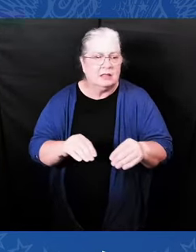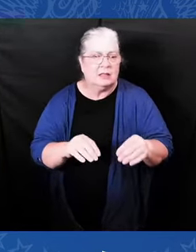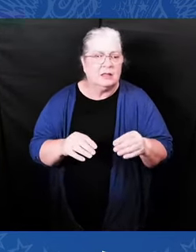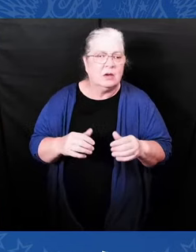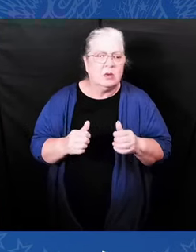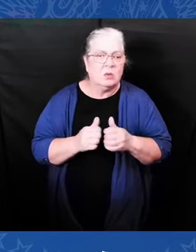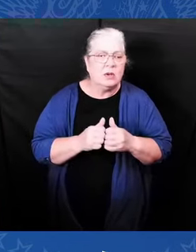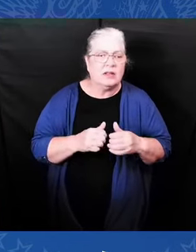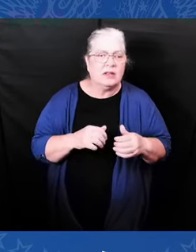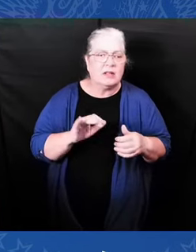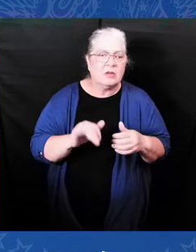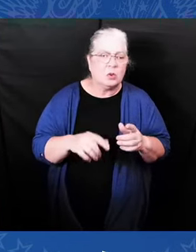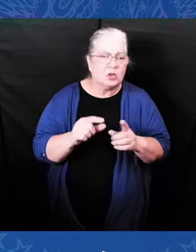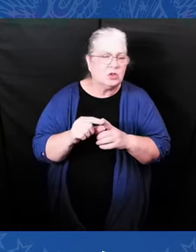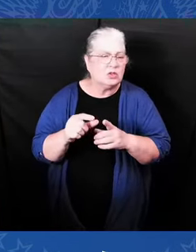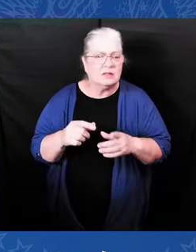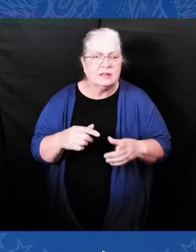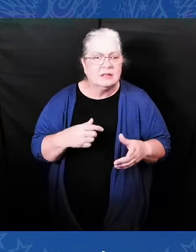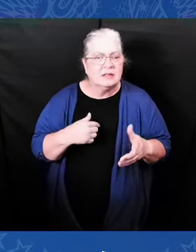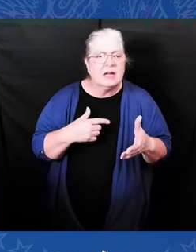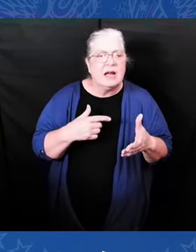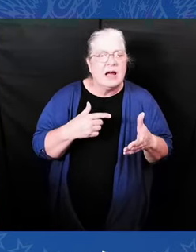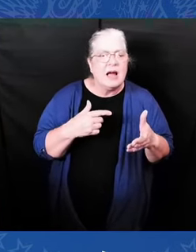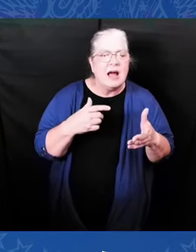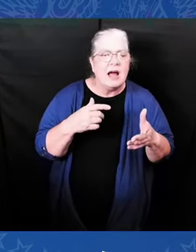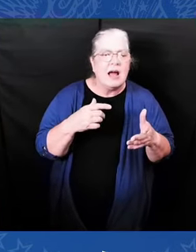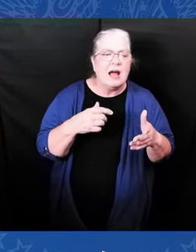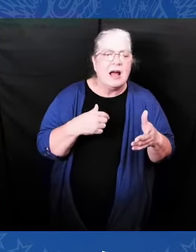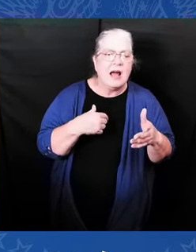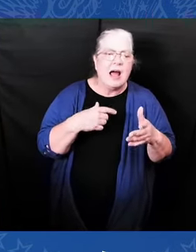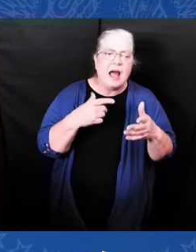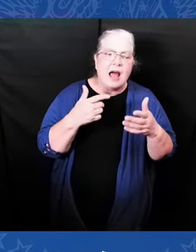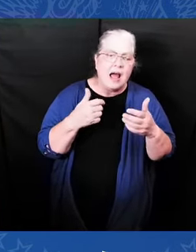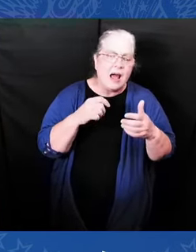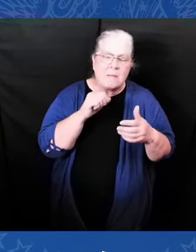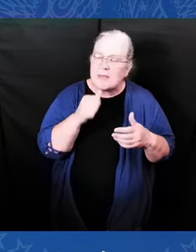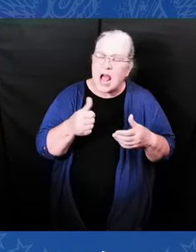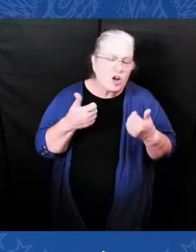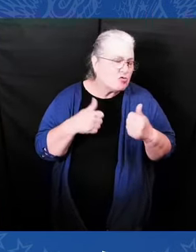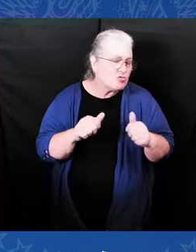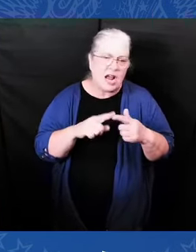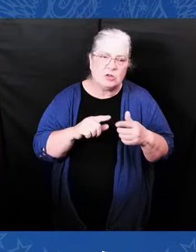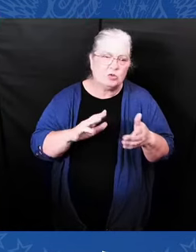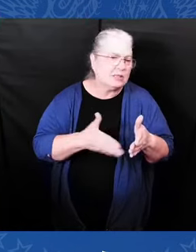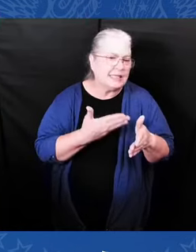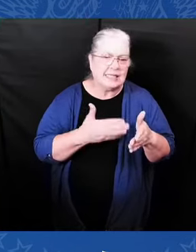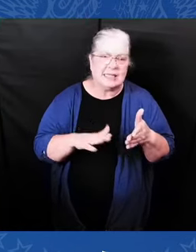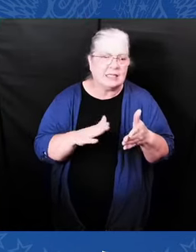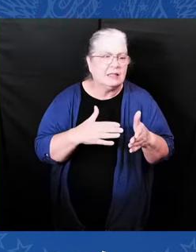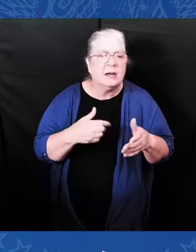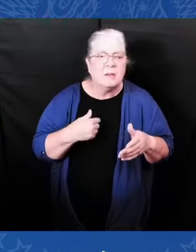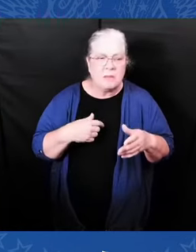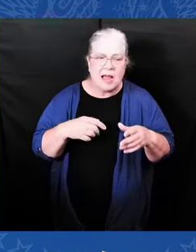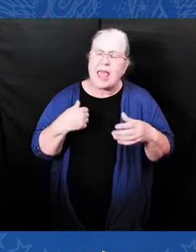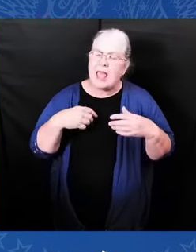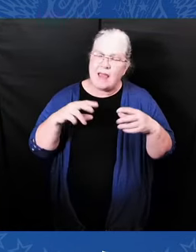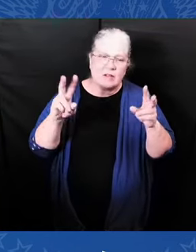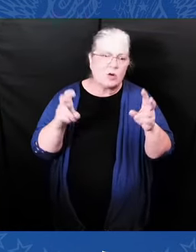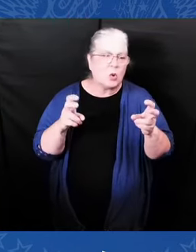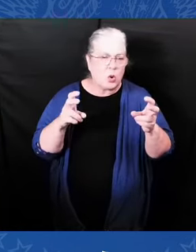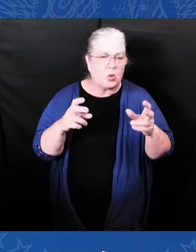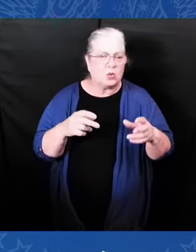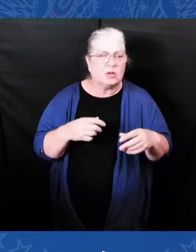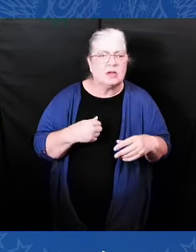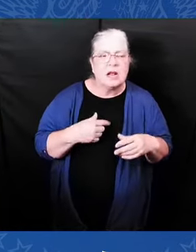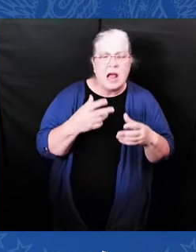is going to come. Oh, yes, it will. That anthem echoed 52 years when 13 black